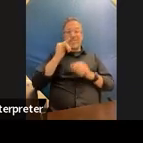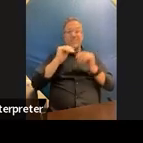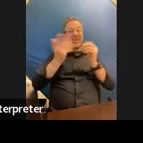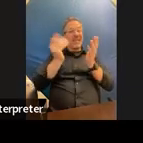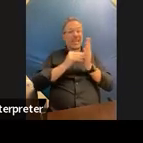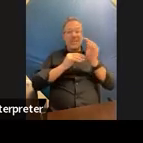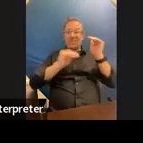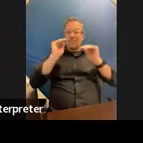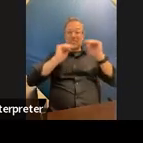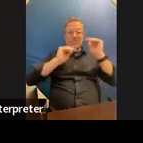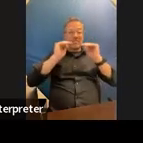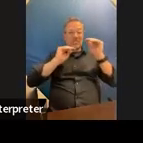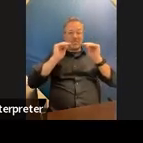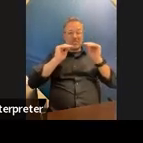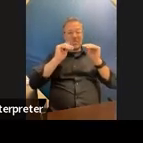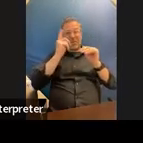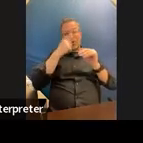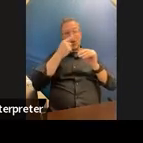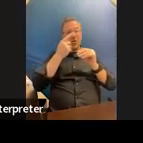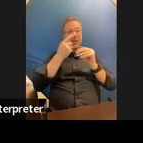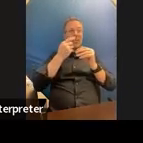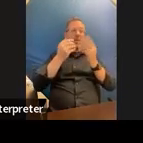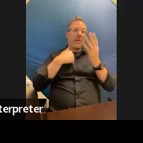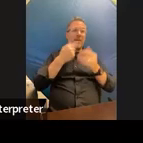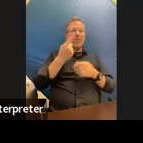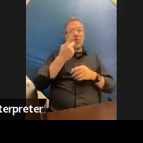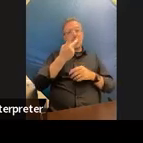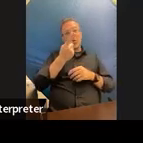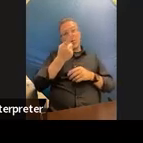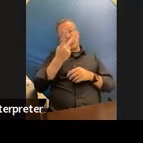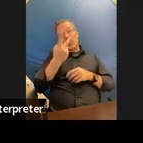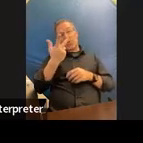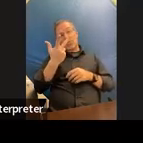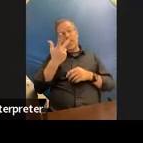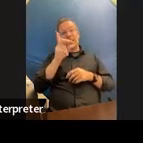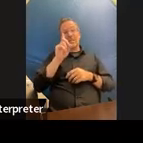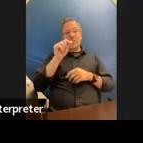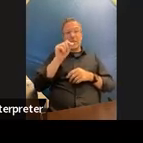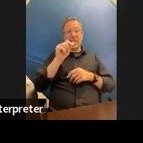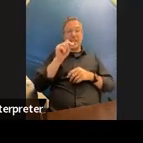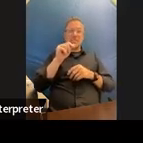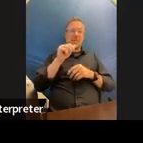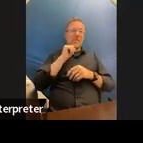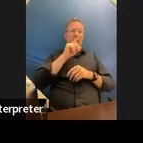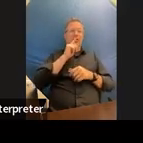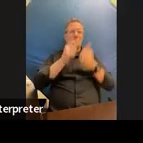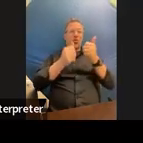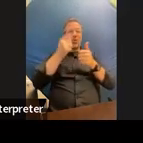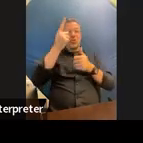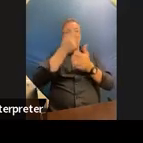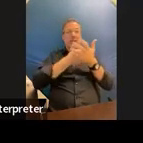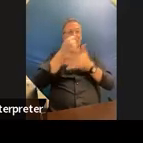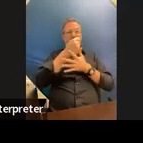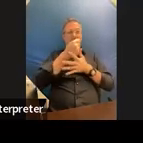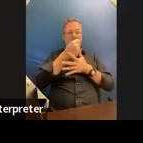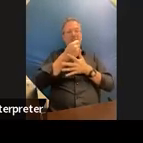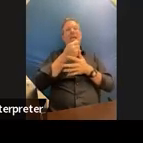absolutely it's multiple but we would expect to see goal services and supports to address both